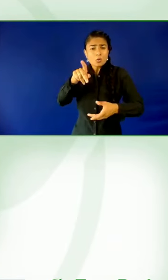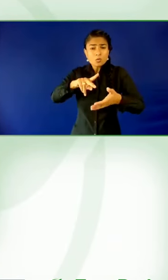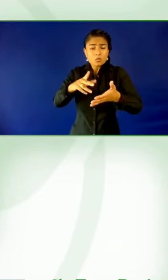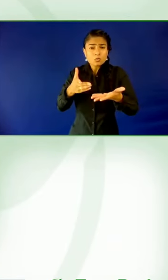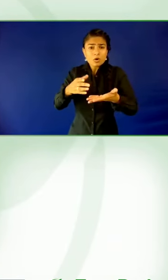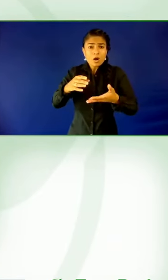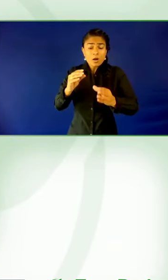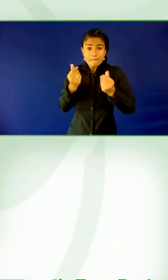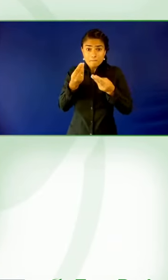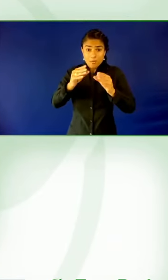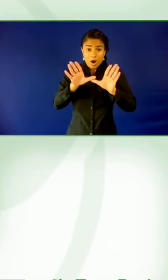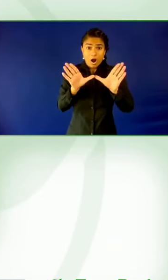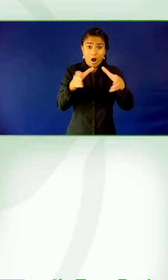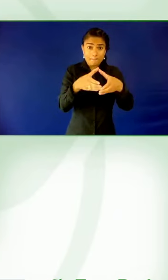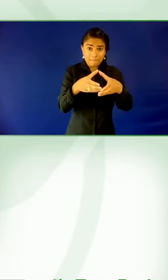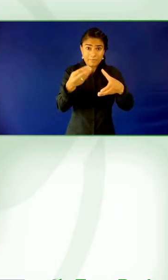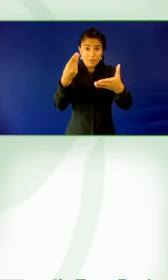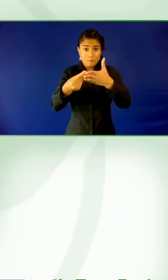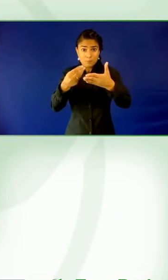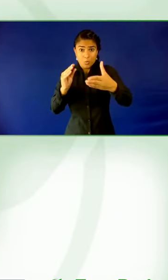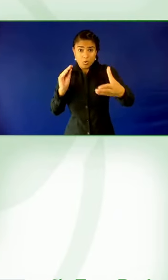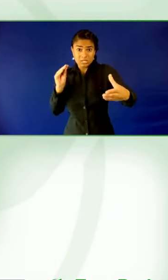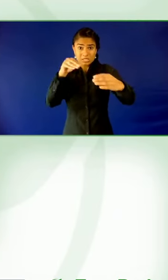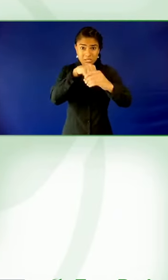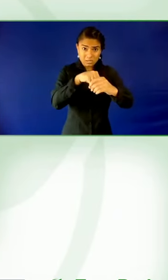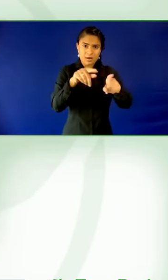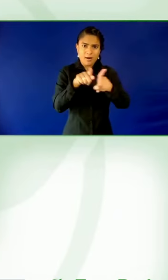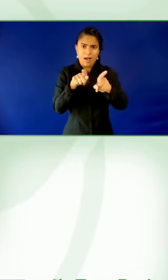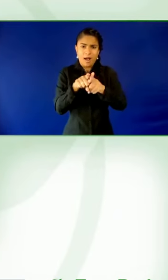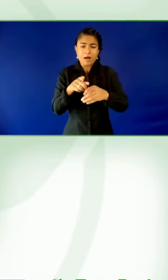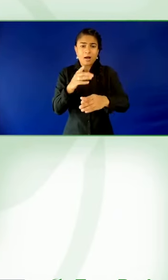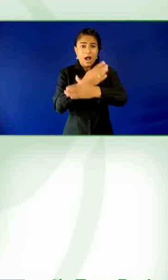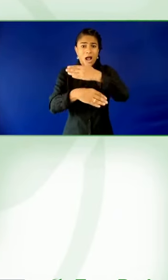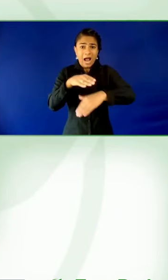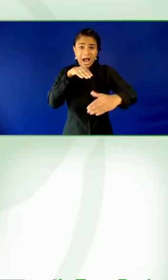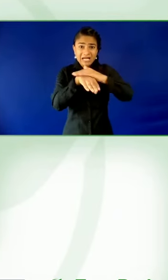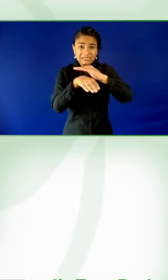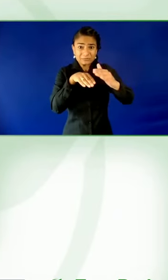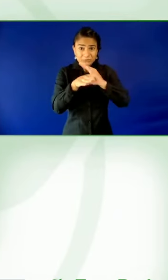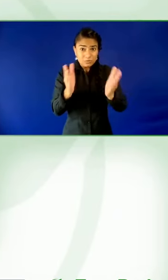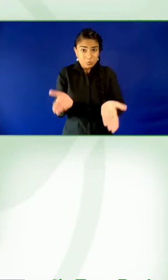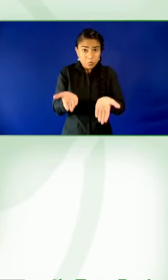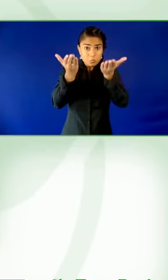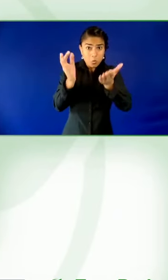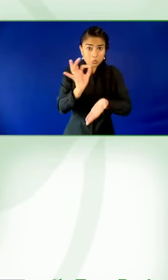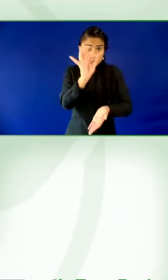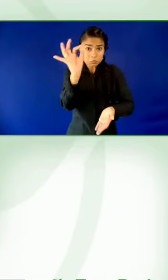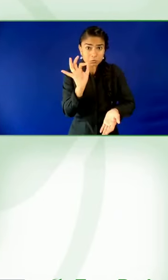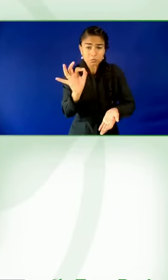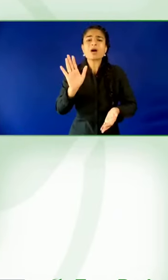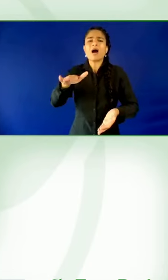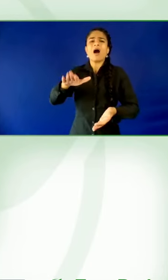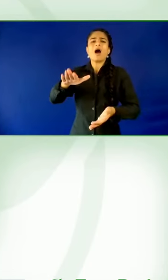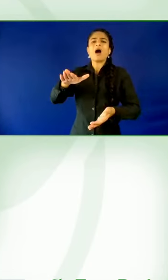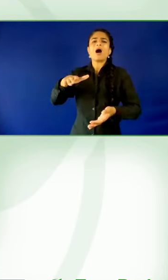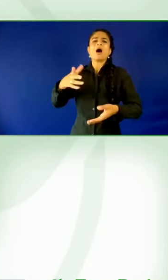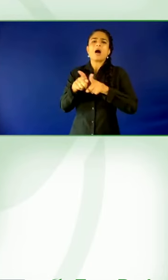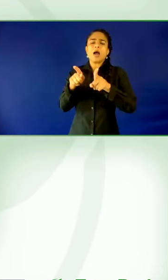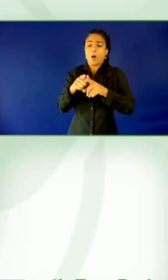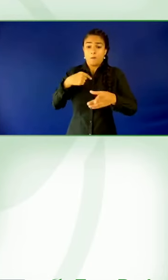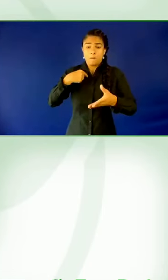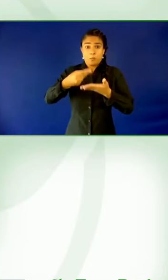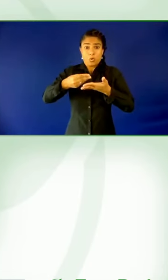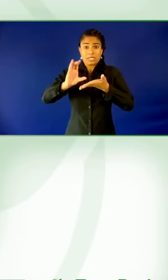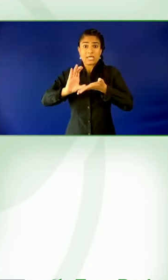is around how we are embedding thinking in the supply chain. So upfront in our, in our supply chain, we're now looking, asking,